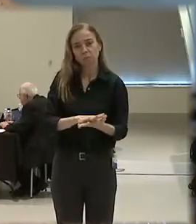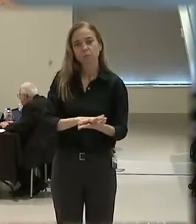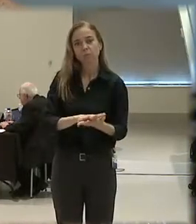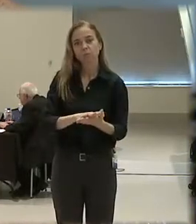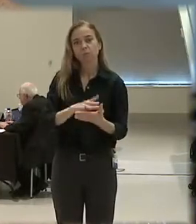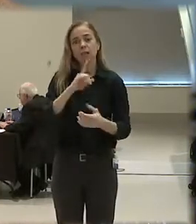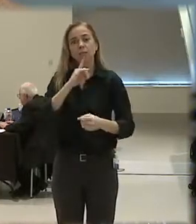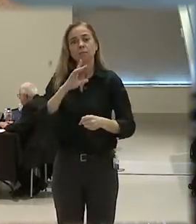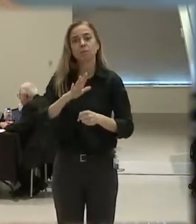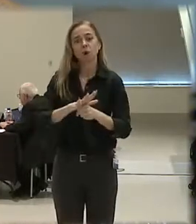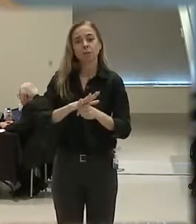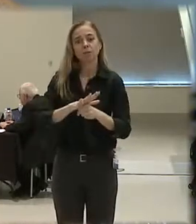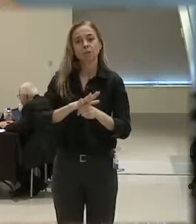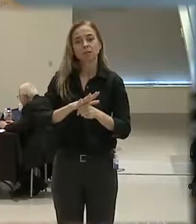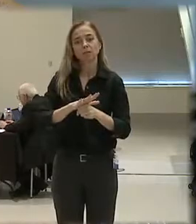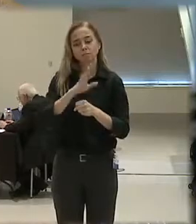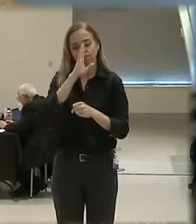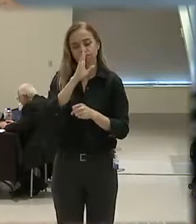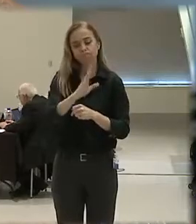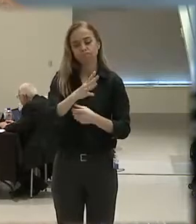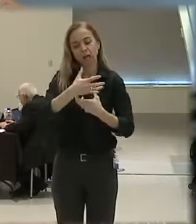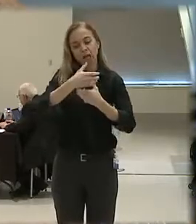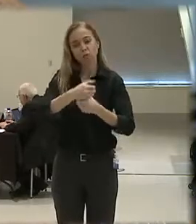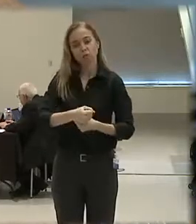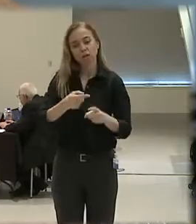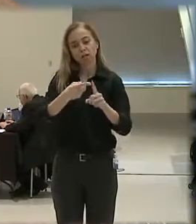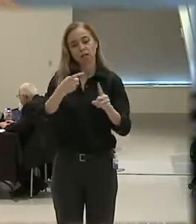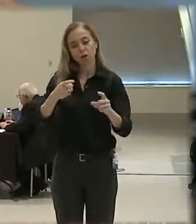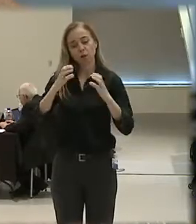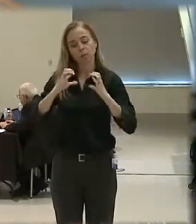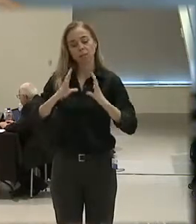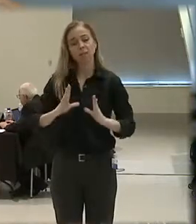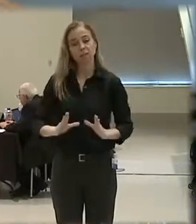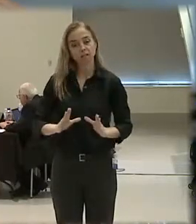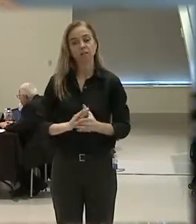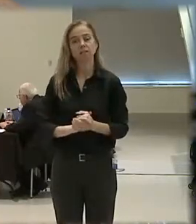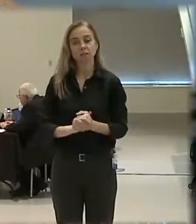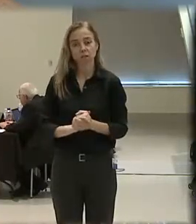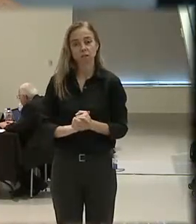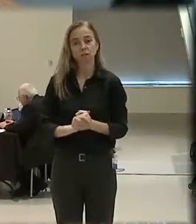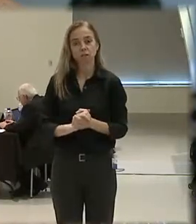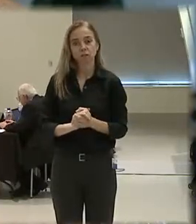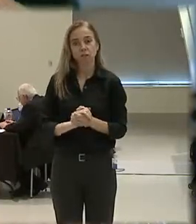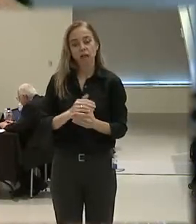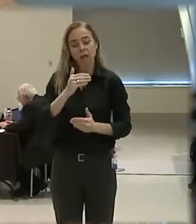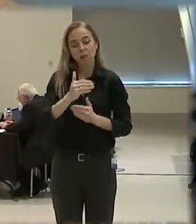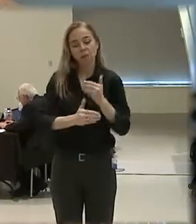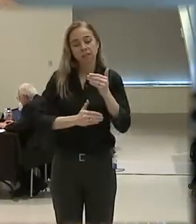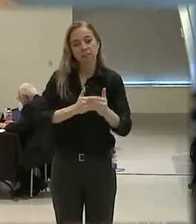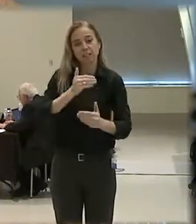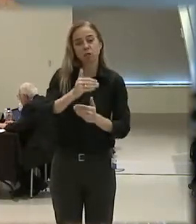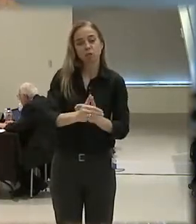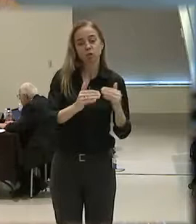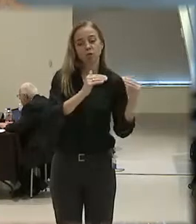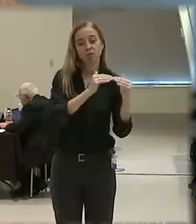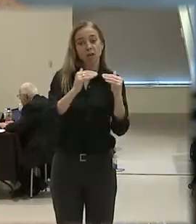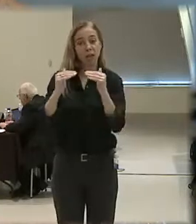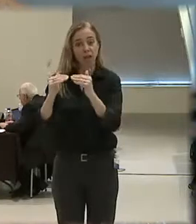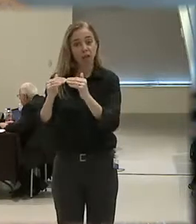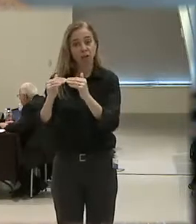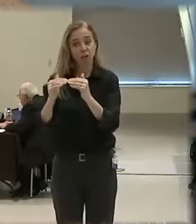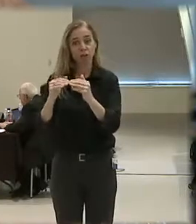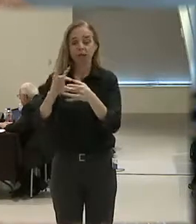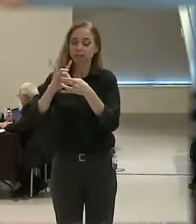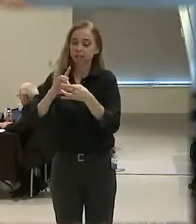process that is legitimate and trusted by our citizens. And that notion of procedural fairness and legitimacy is at the